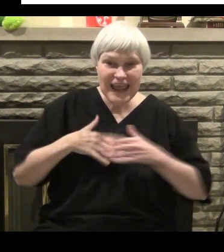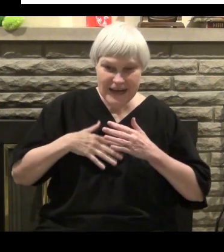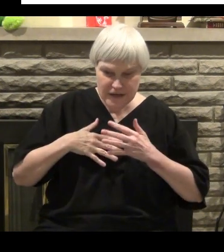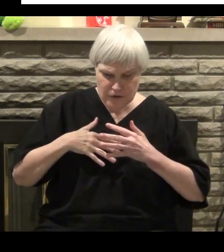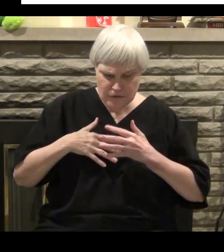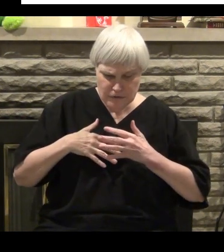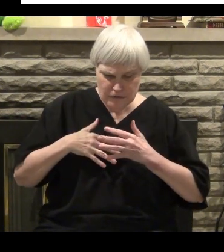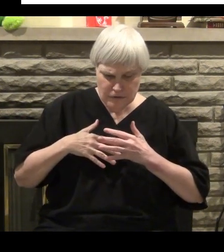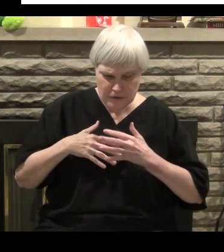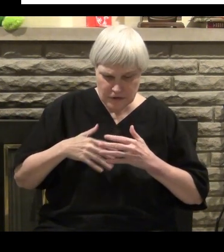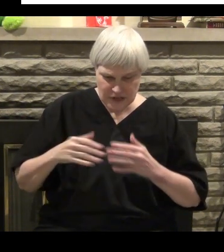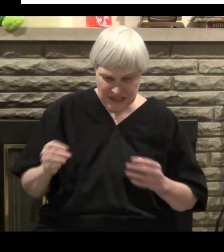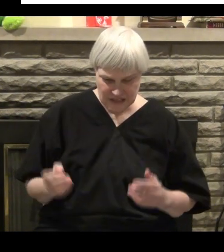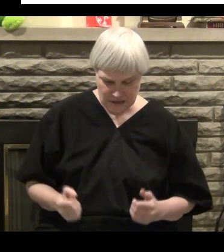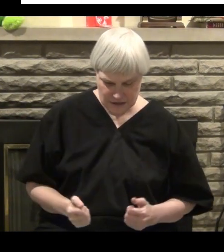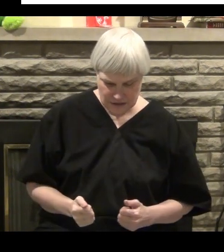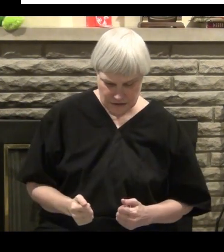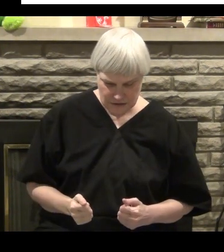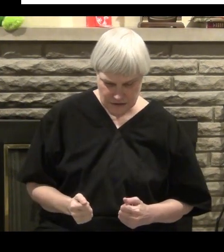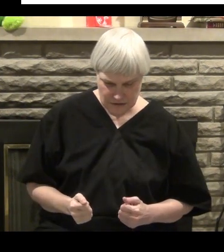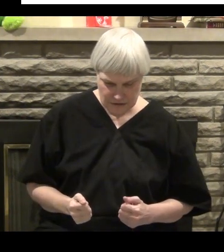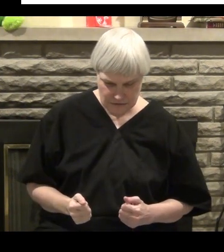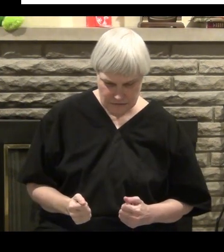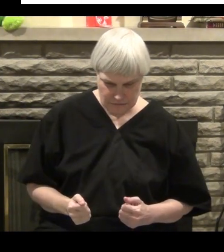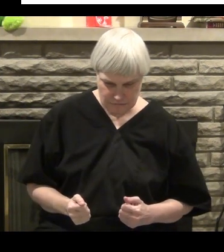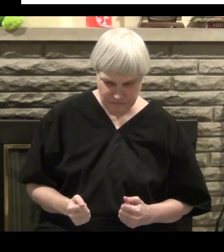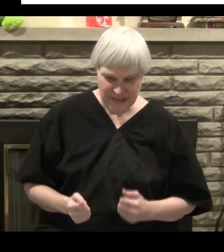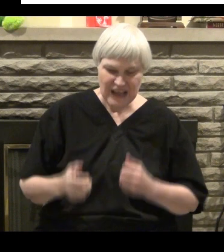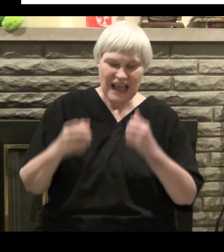when you see something like this here, you're scared to death.